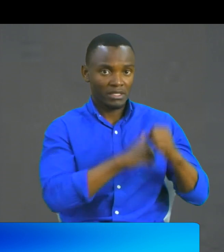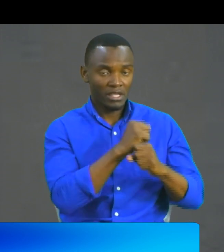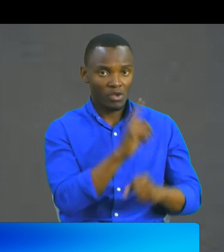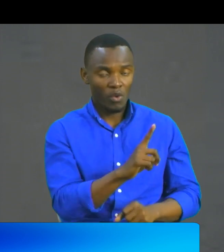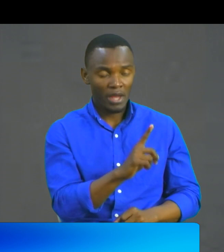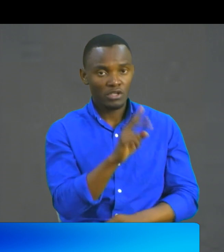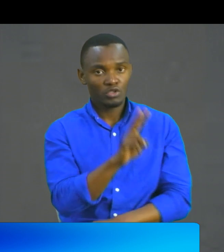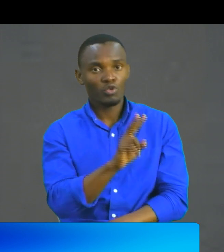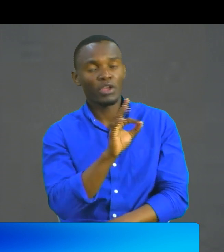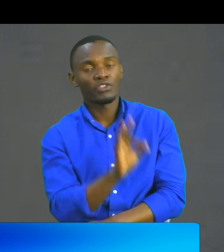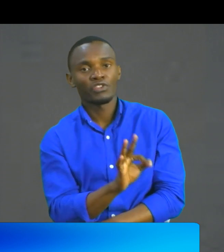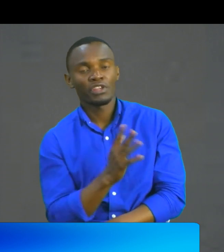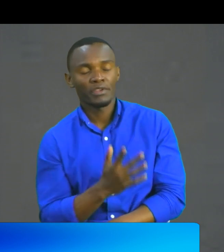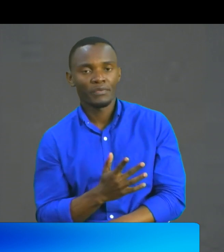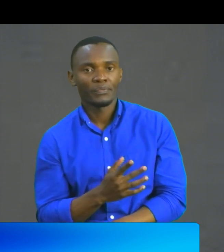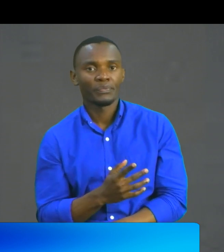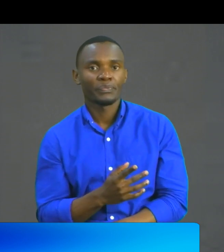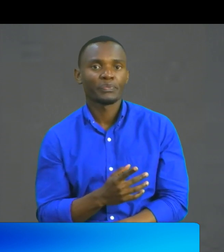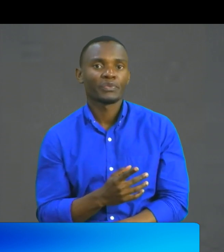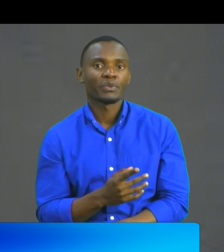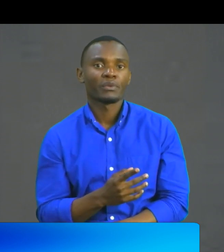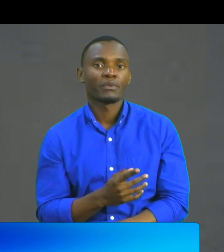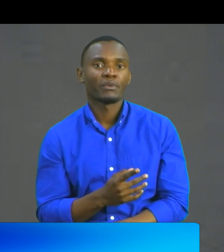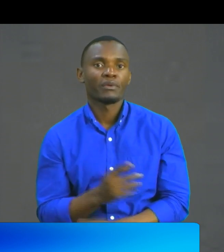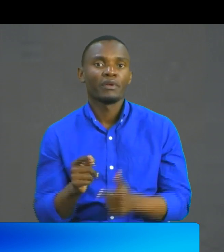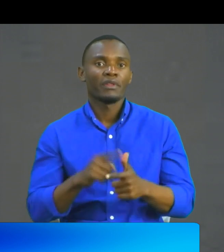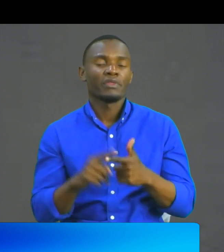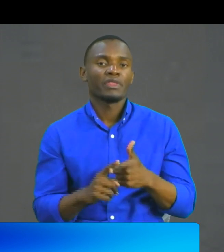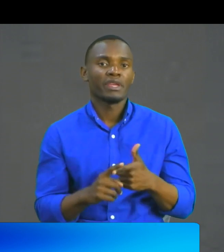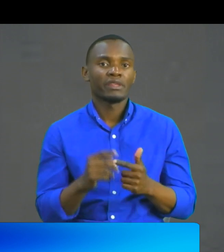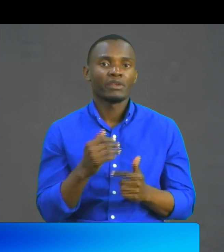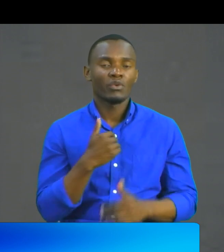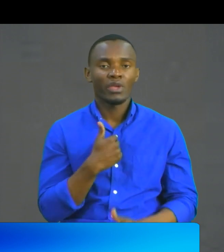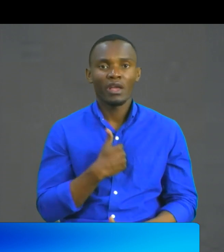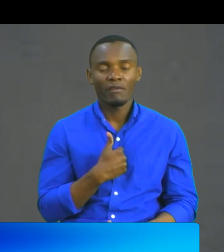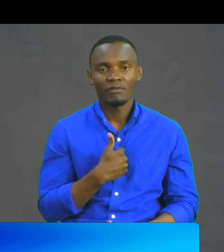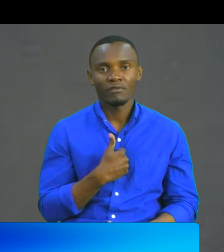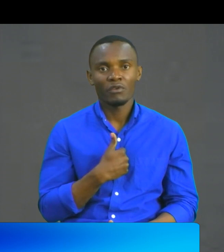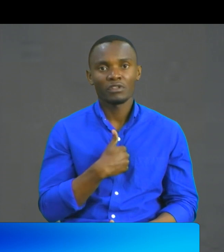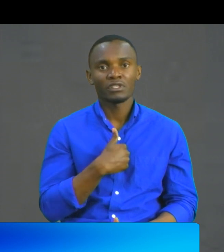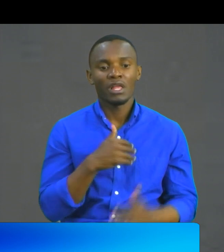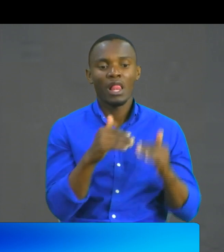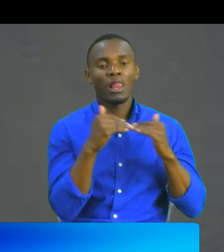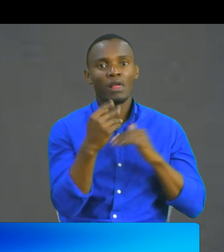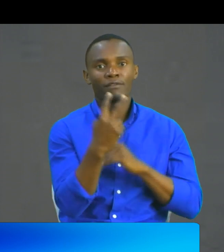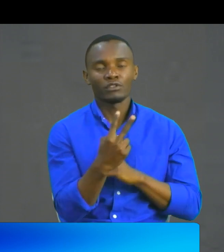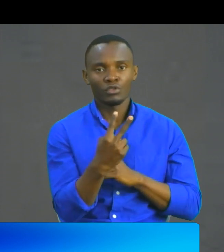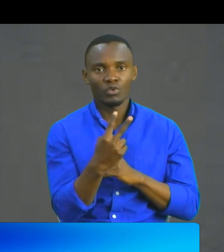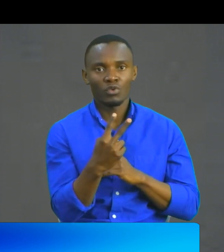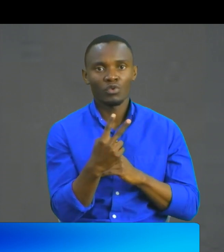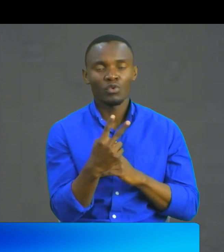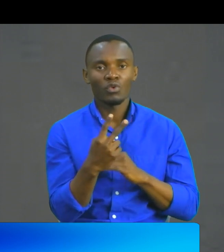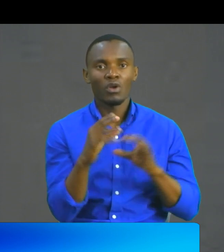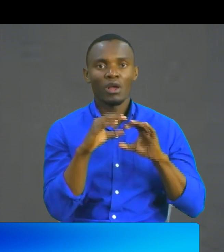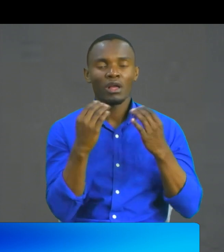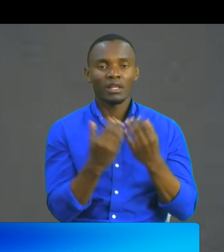and year 3 is key stage 1. So from there we go to key stage 2 which is classes or year 5,